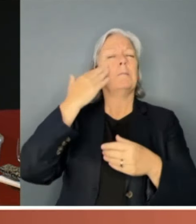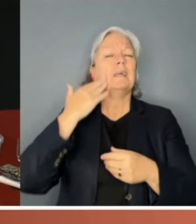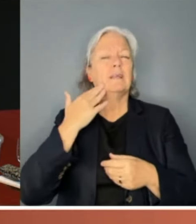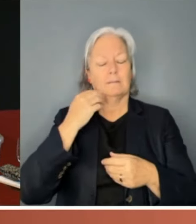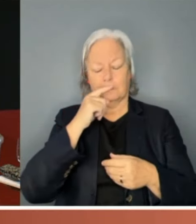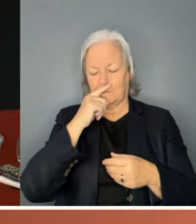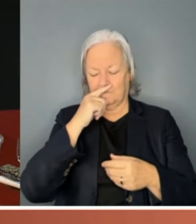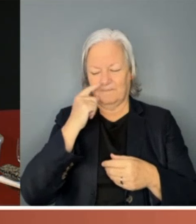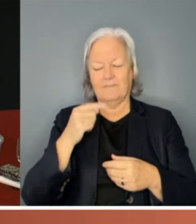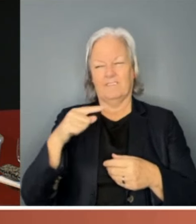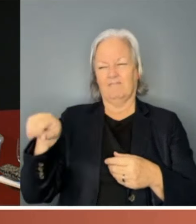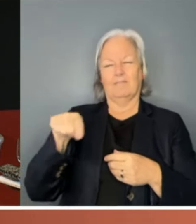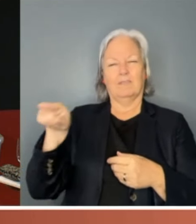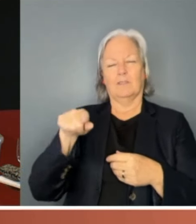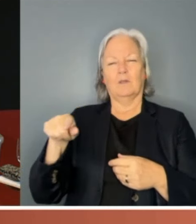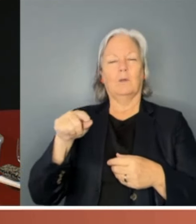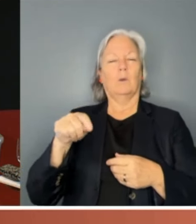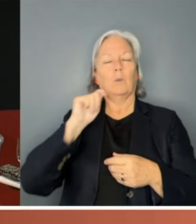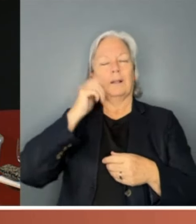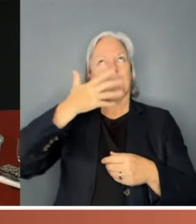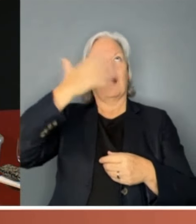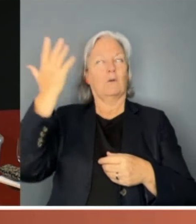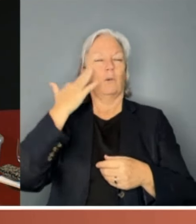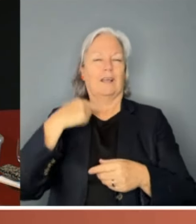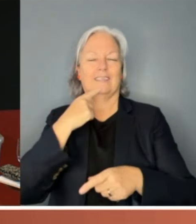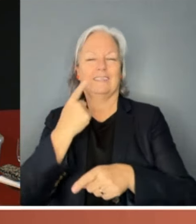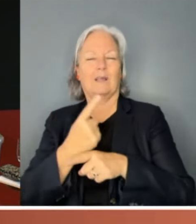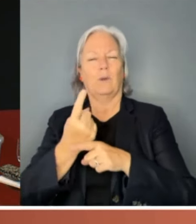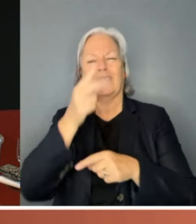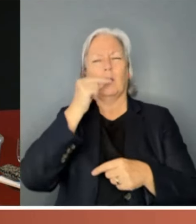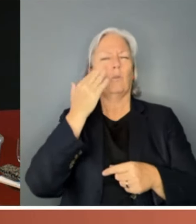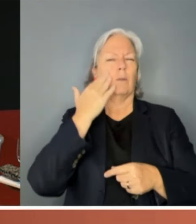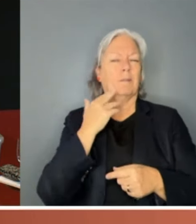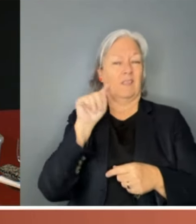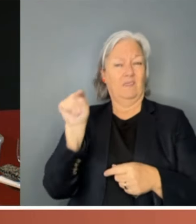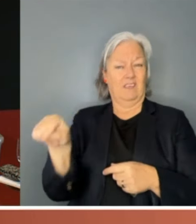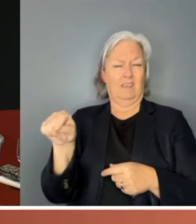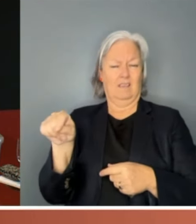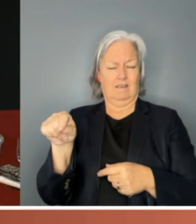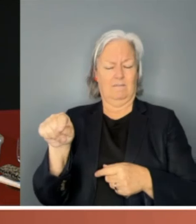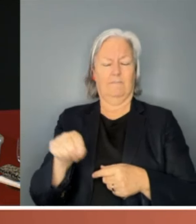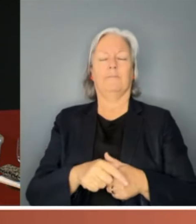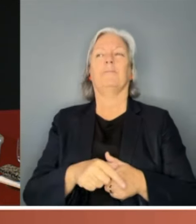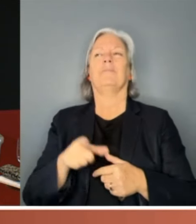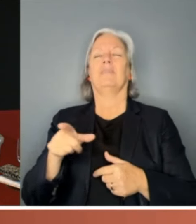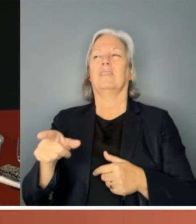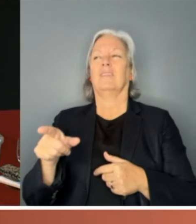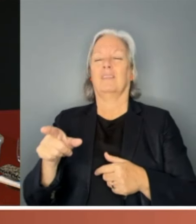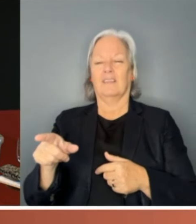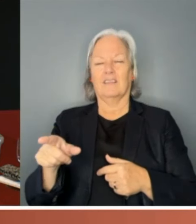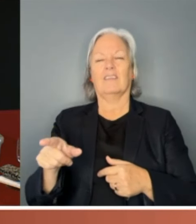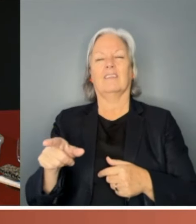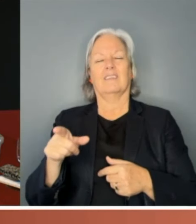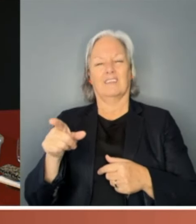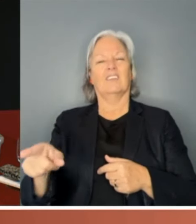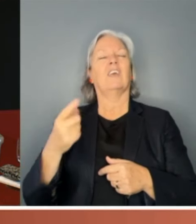room and they'll be dying of embarrassment when I say this. There was a young woman in the room who said she suffered from imposter syndrome.